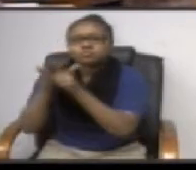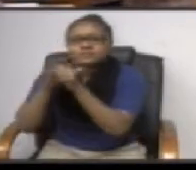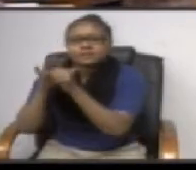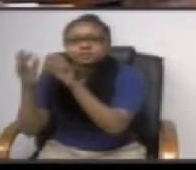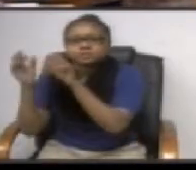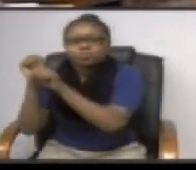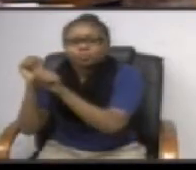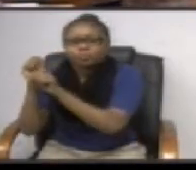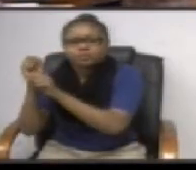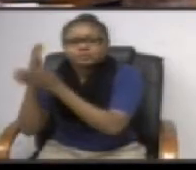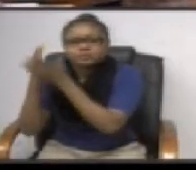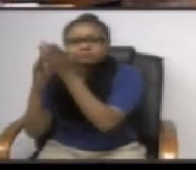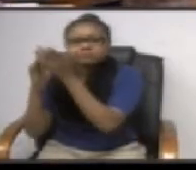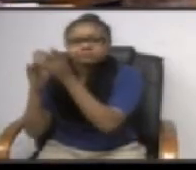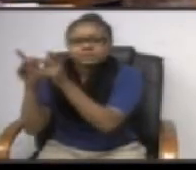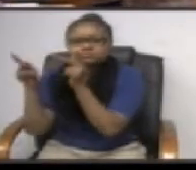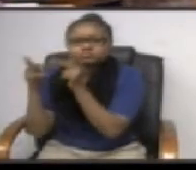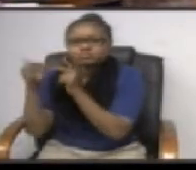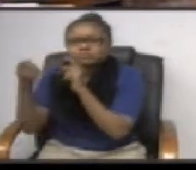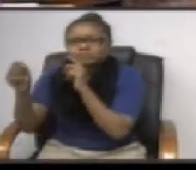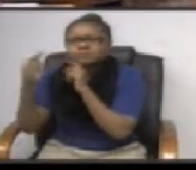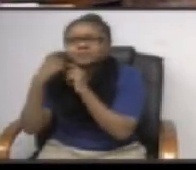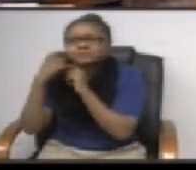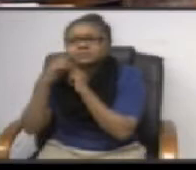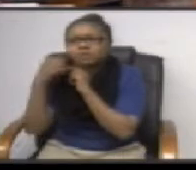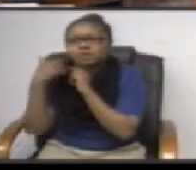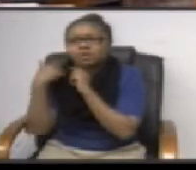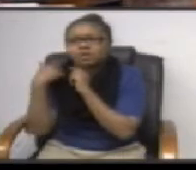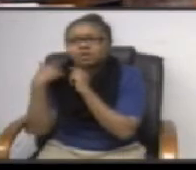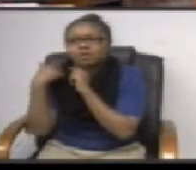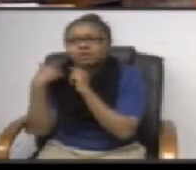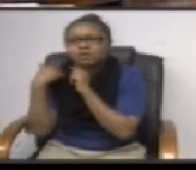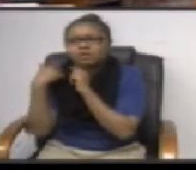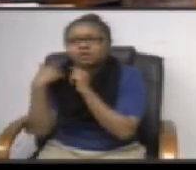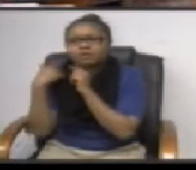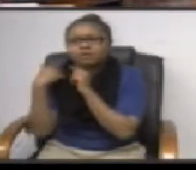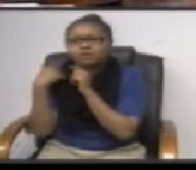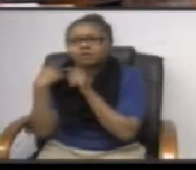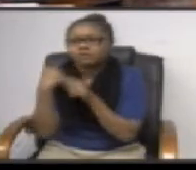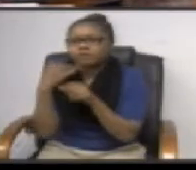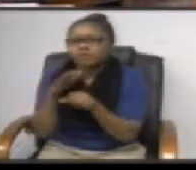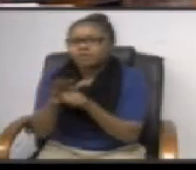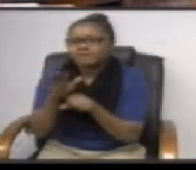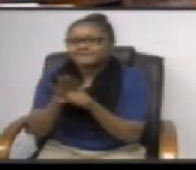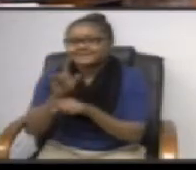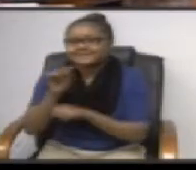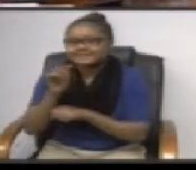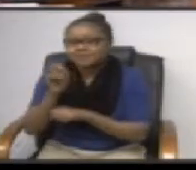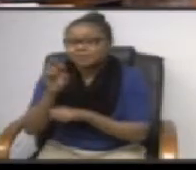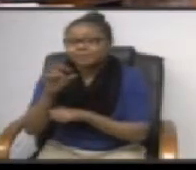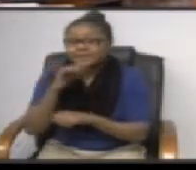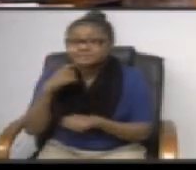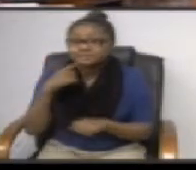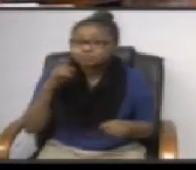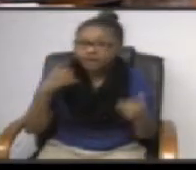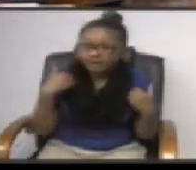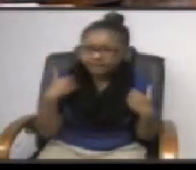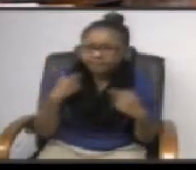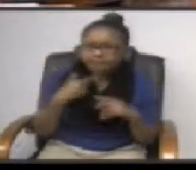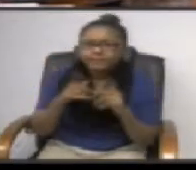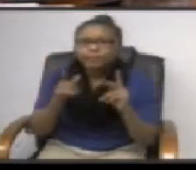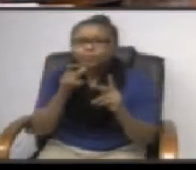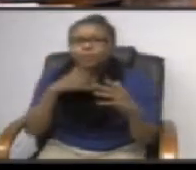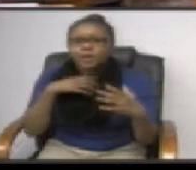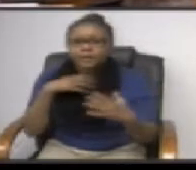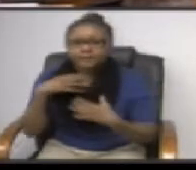and to be honest that is because we don't have the full complement i'm not saying that we need to have it but i think people who